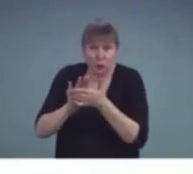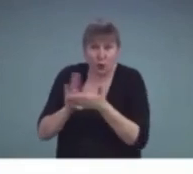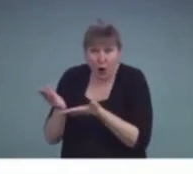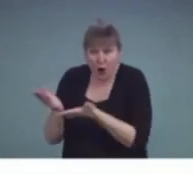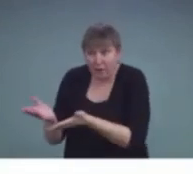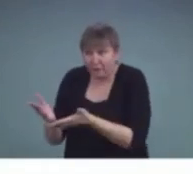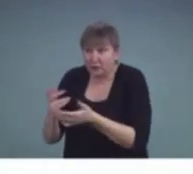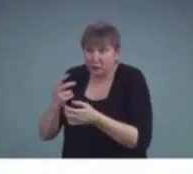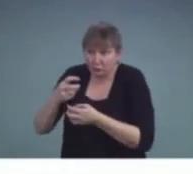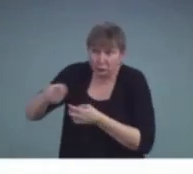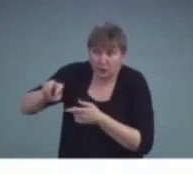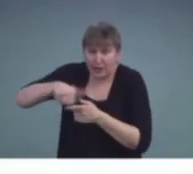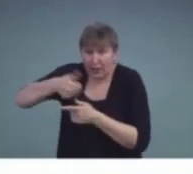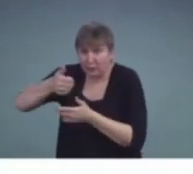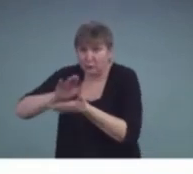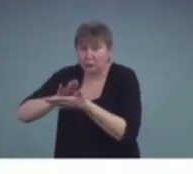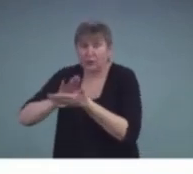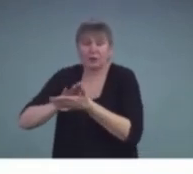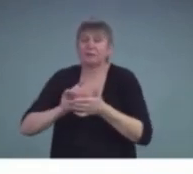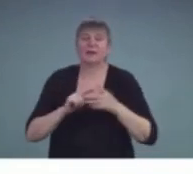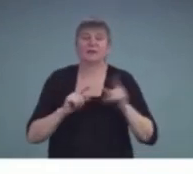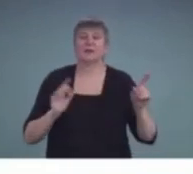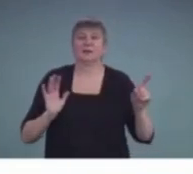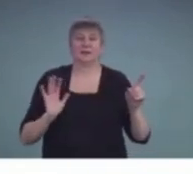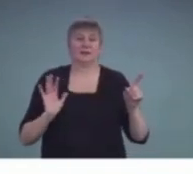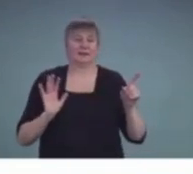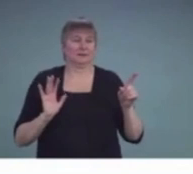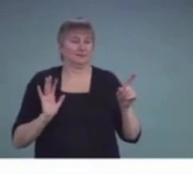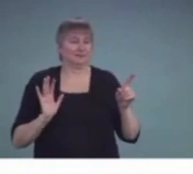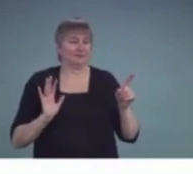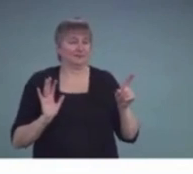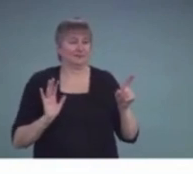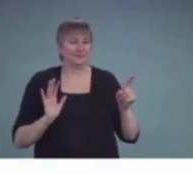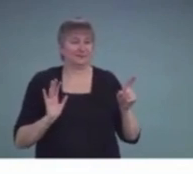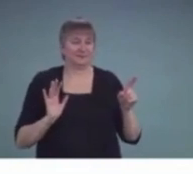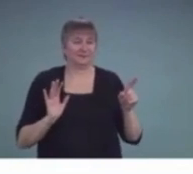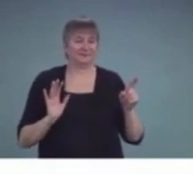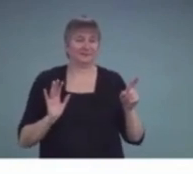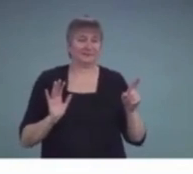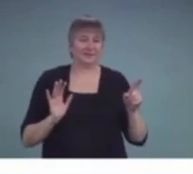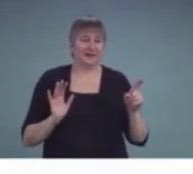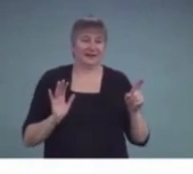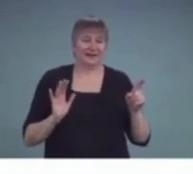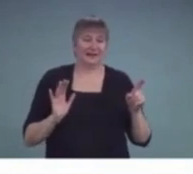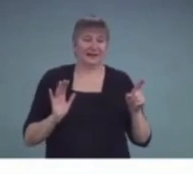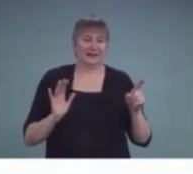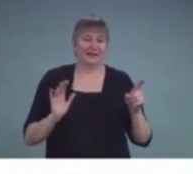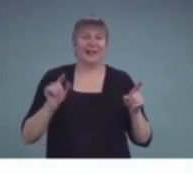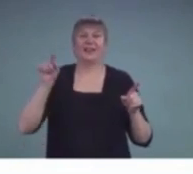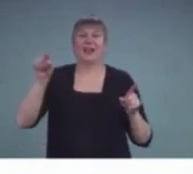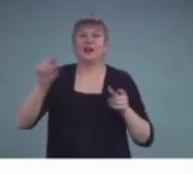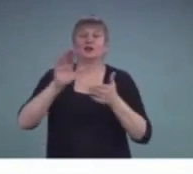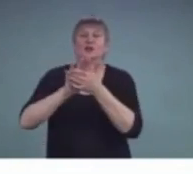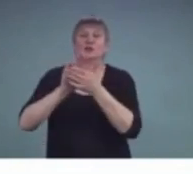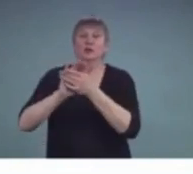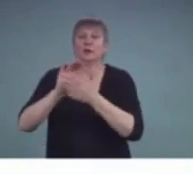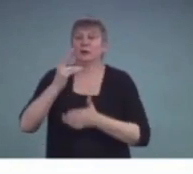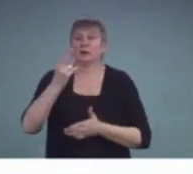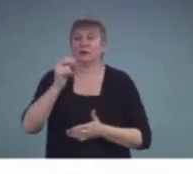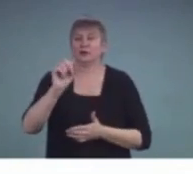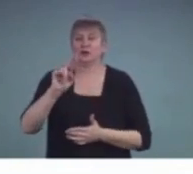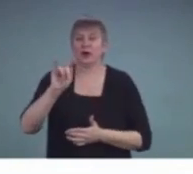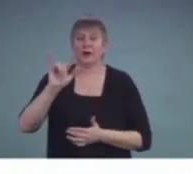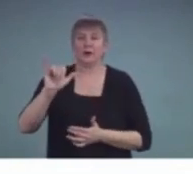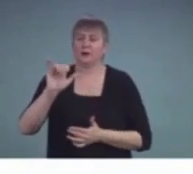school. The school that he went to was a charter school for children with learning